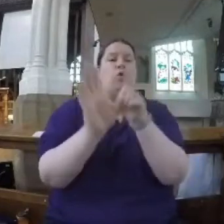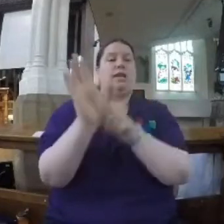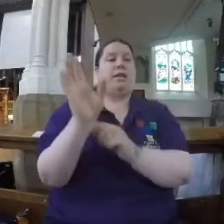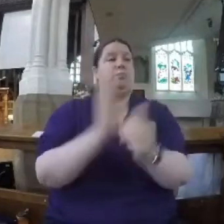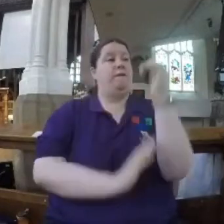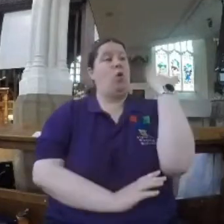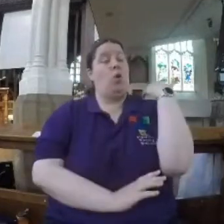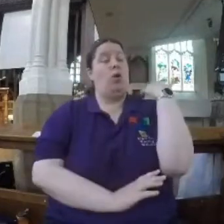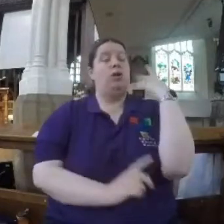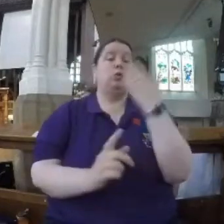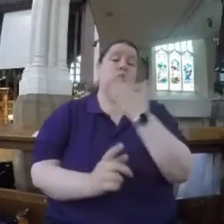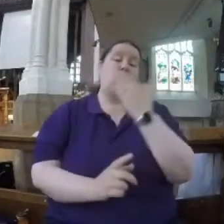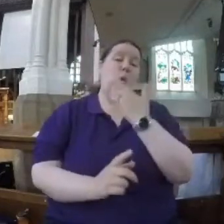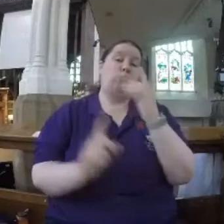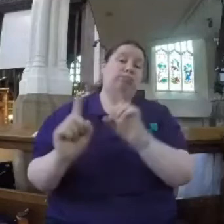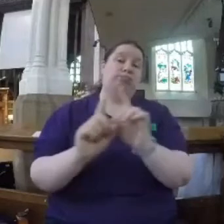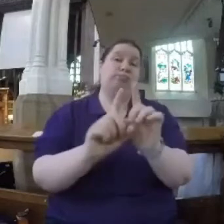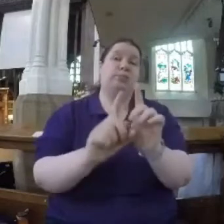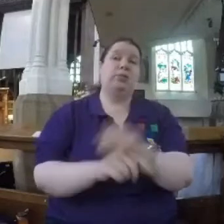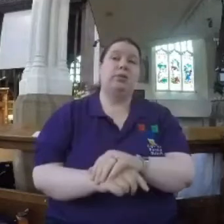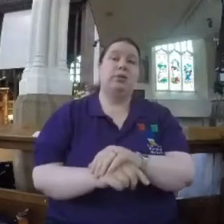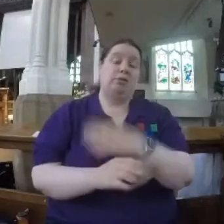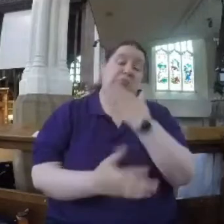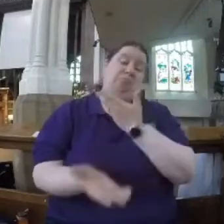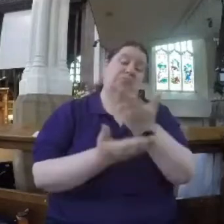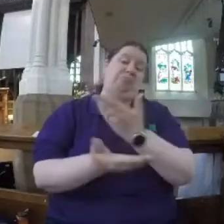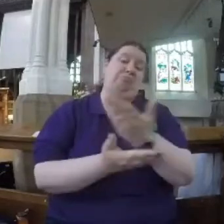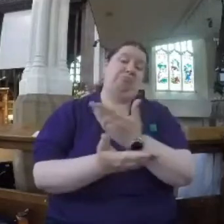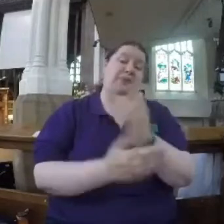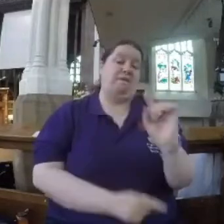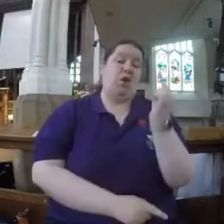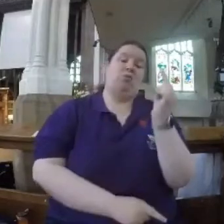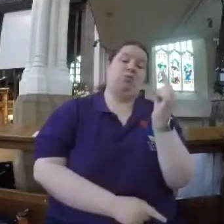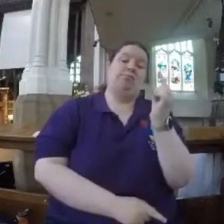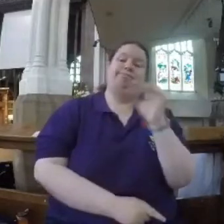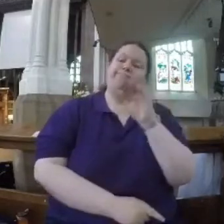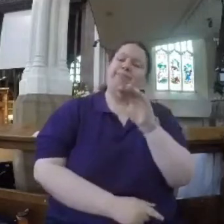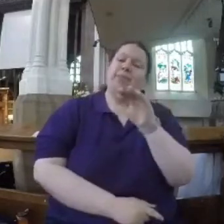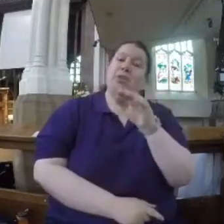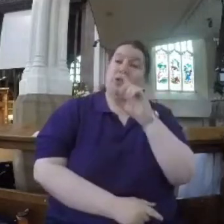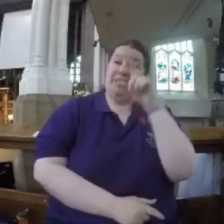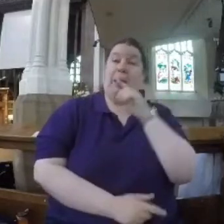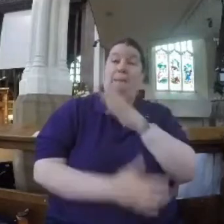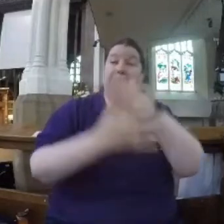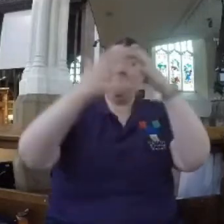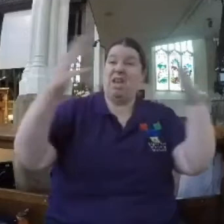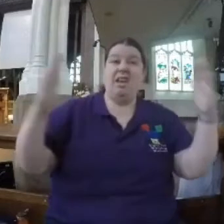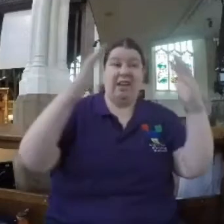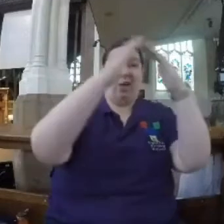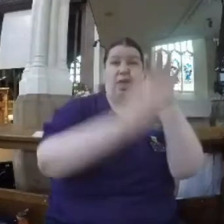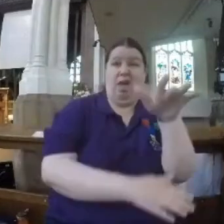as it happens, they got into a conversation. And the first woman says, you see that massive house over there?